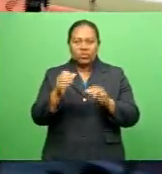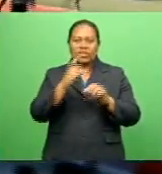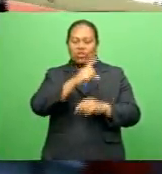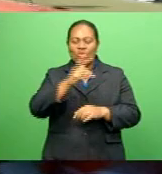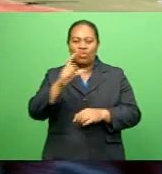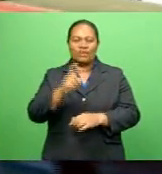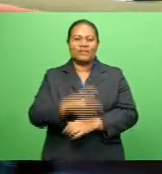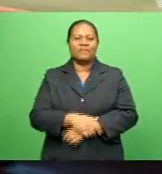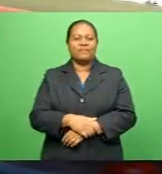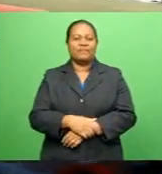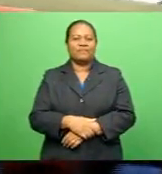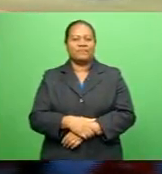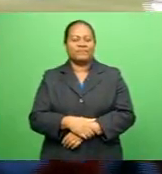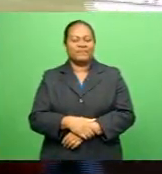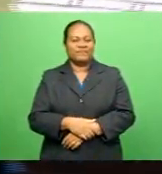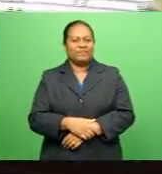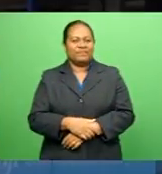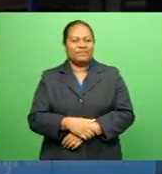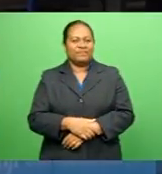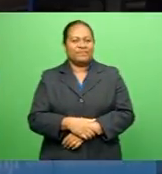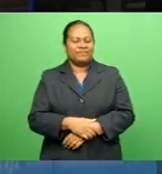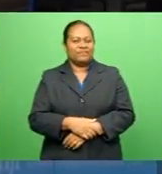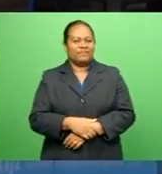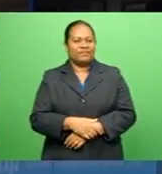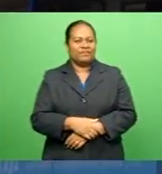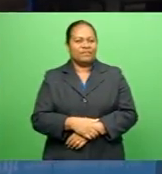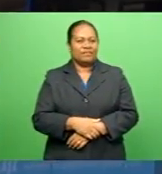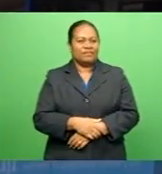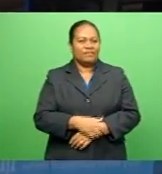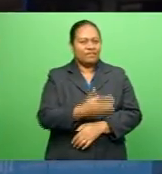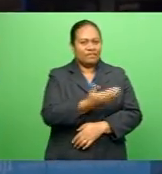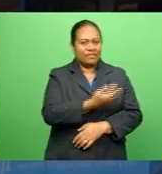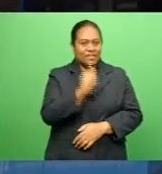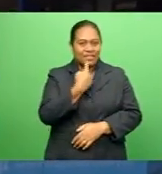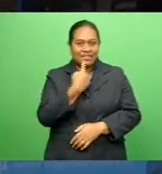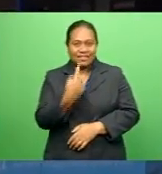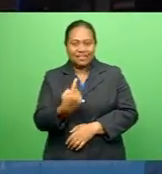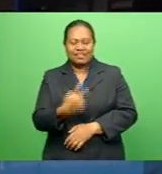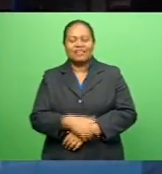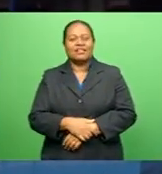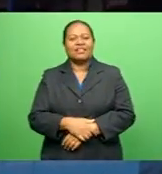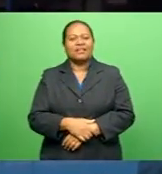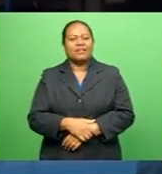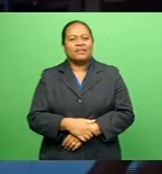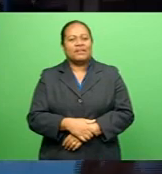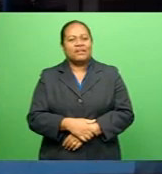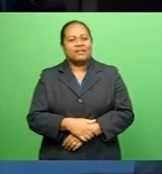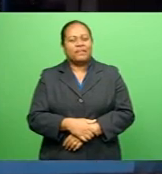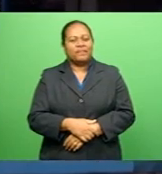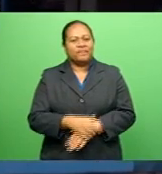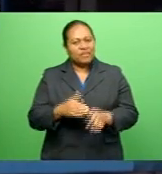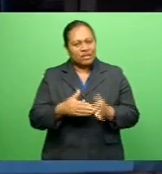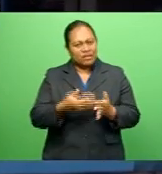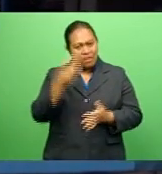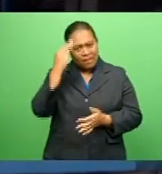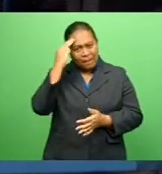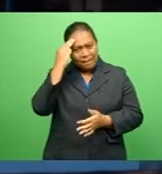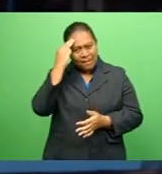I had a late start So I just This time just